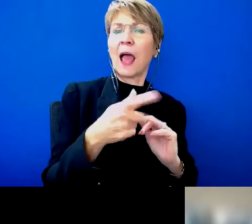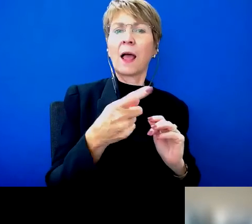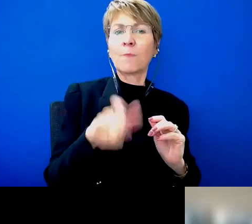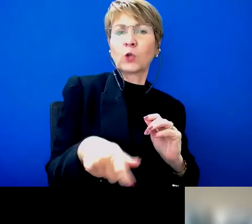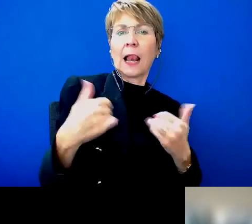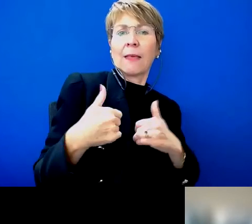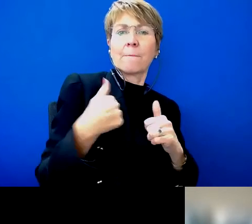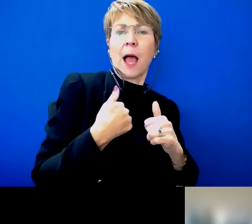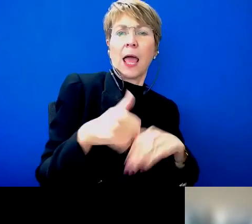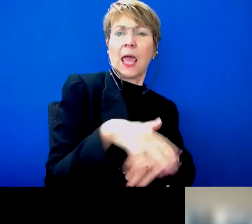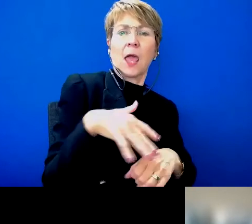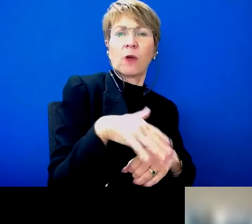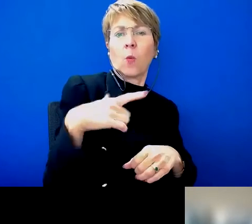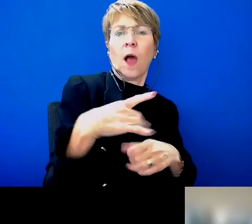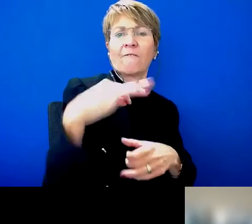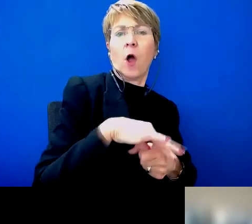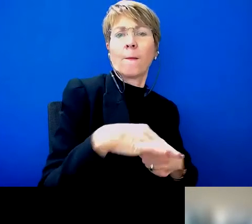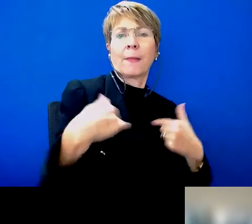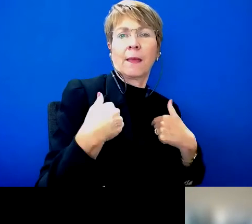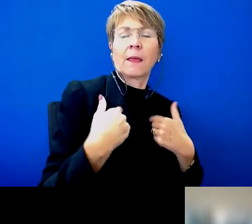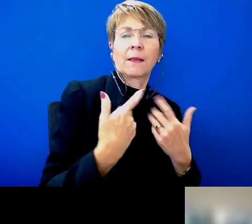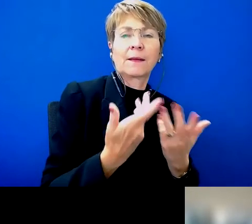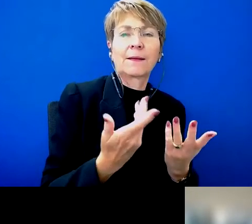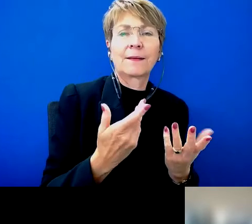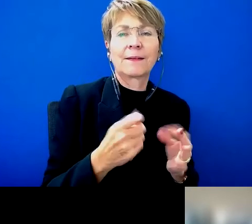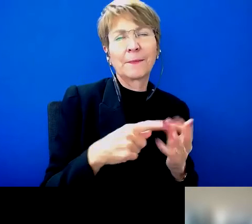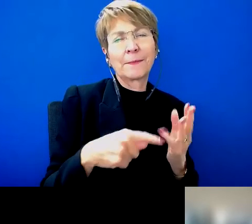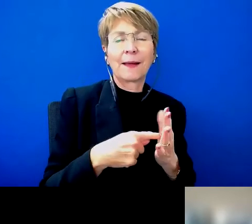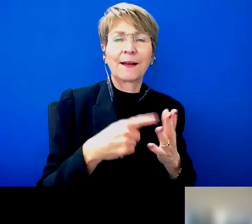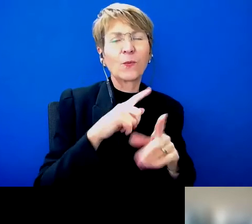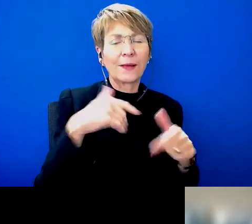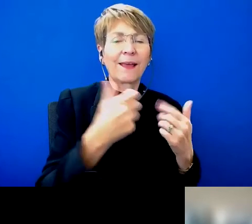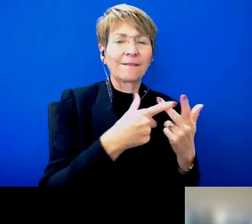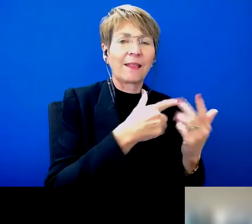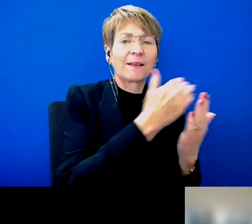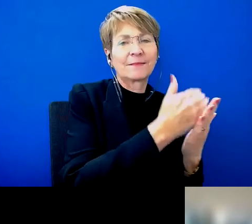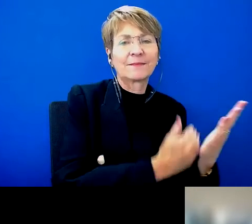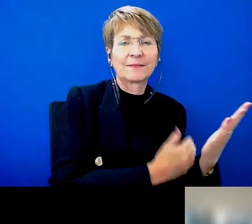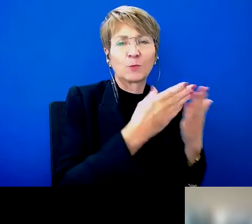advice, first and foremost, but certainly failing that, there are resources that you can use.